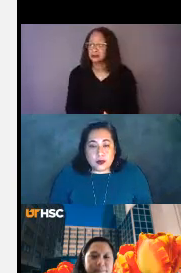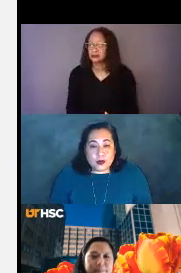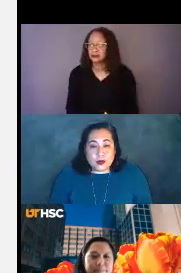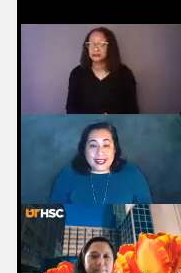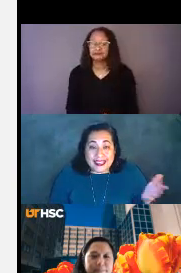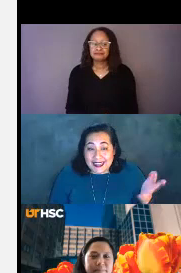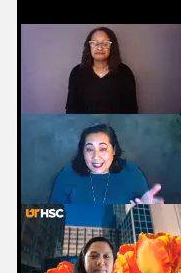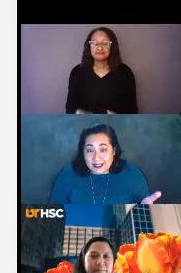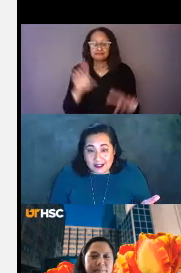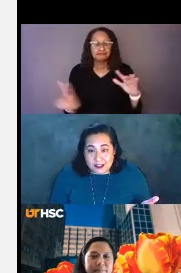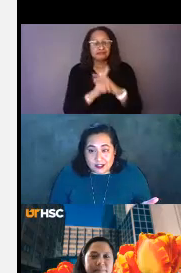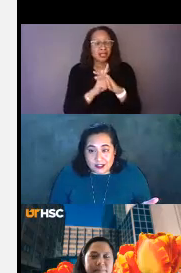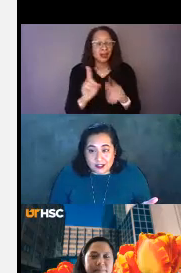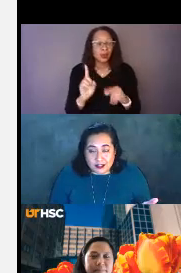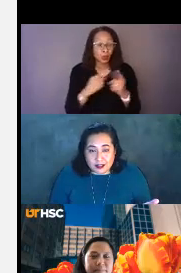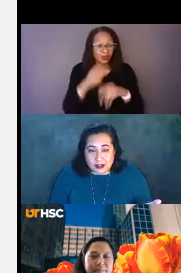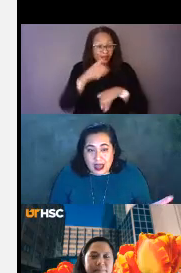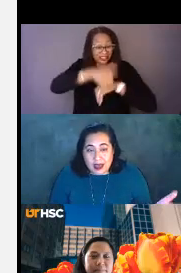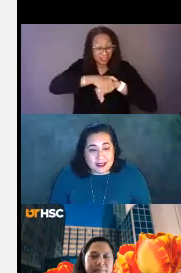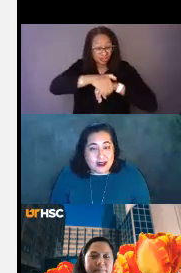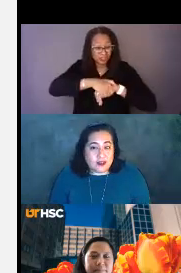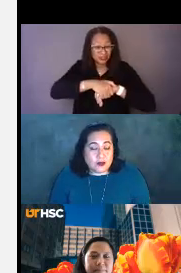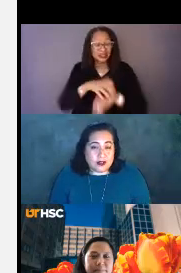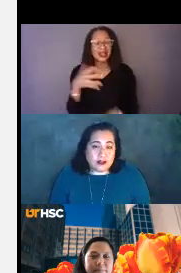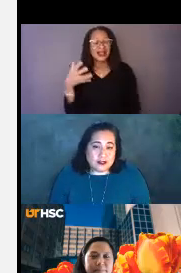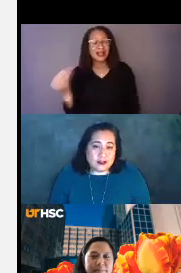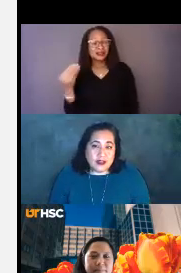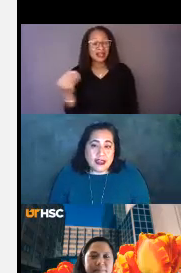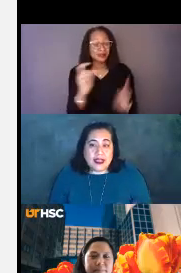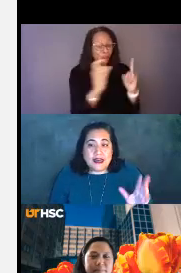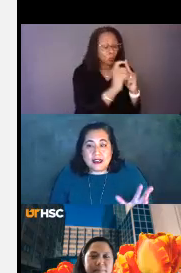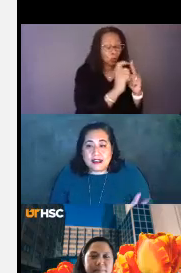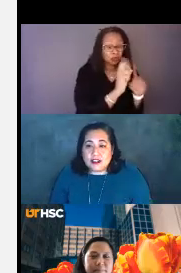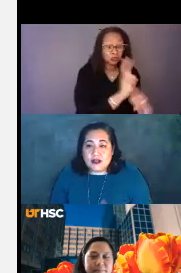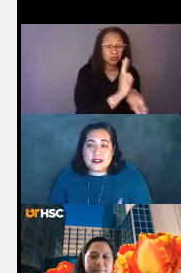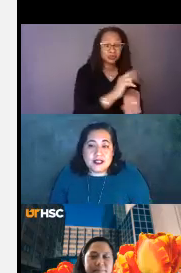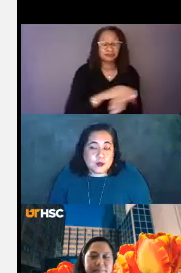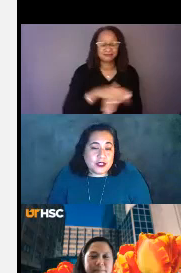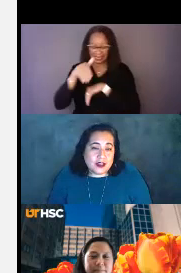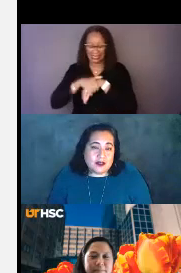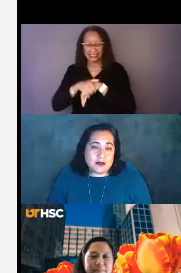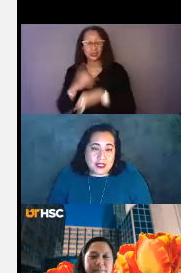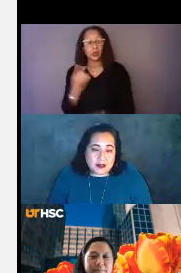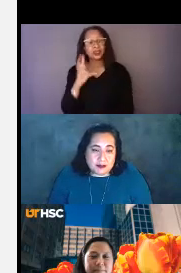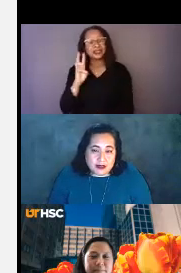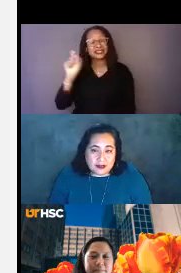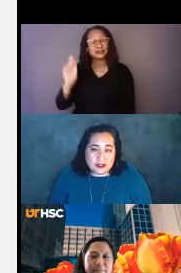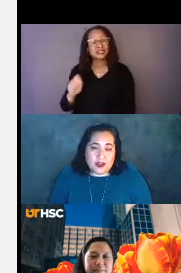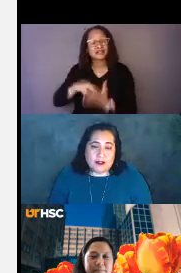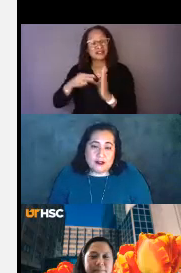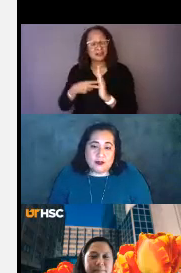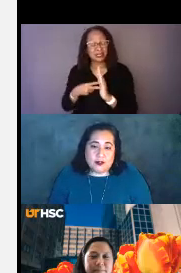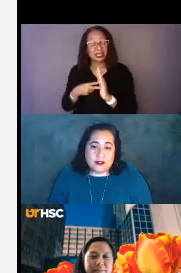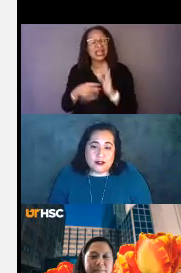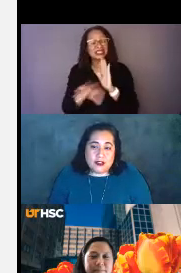through in English, outside of the words. In English, only 6% of the meaning of the message is